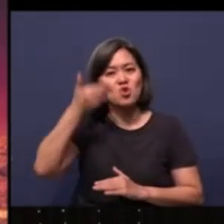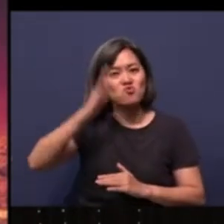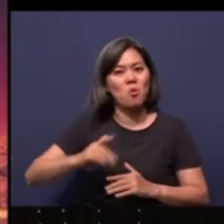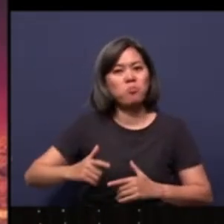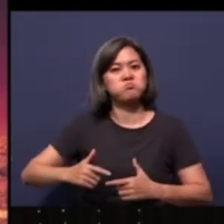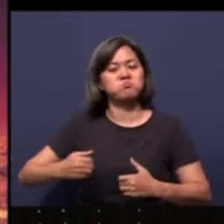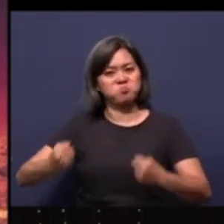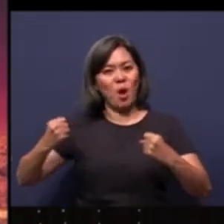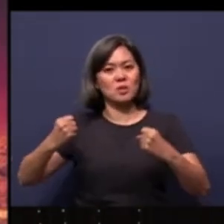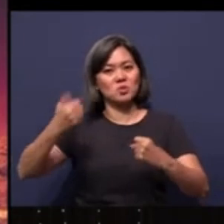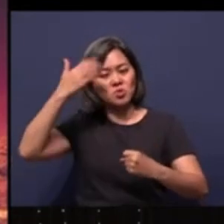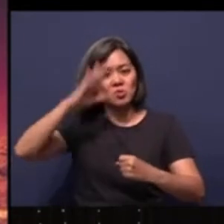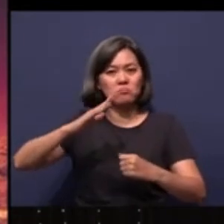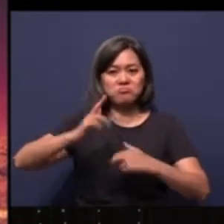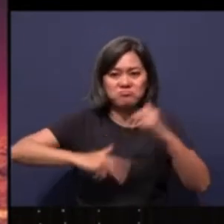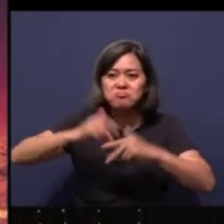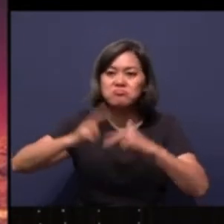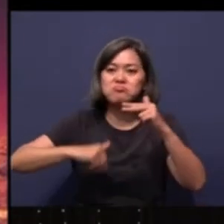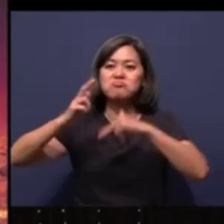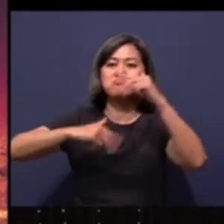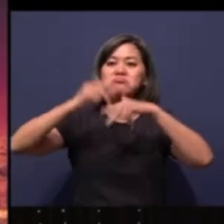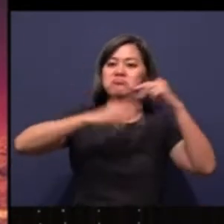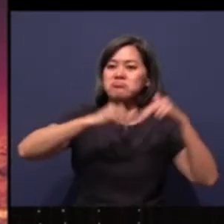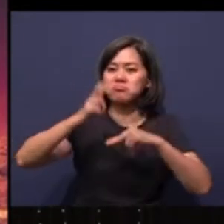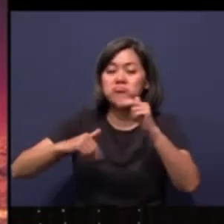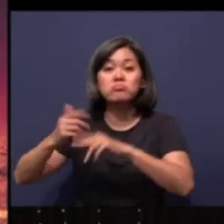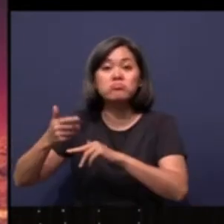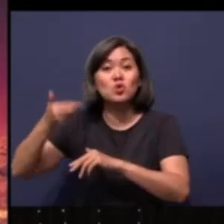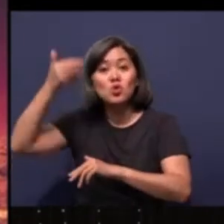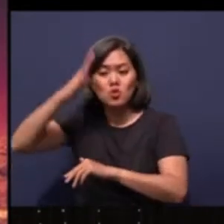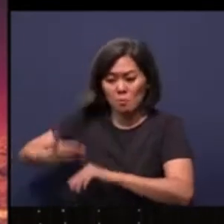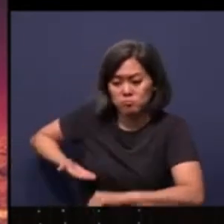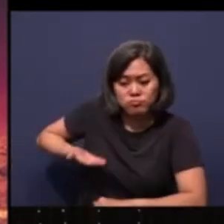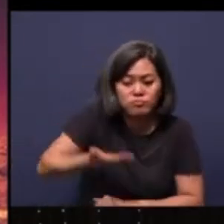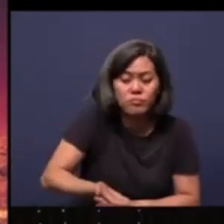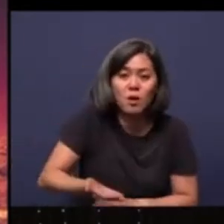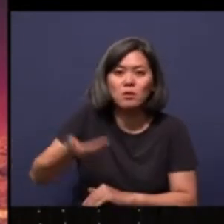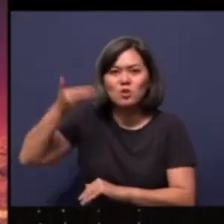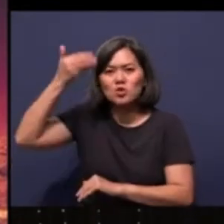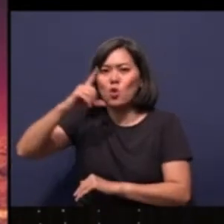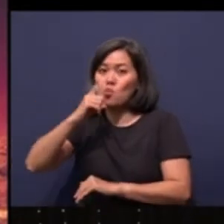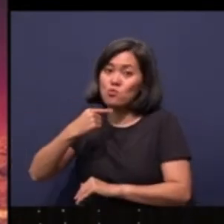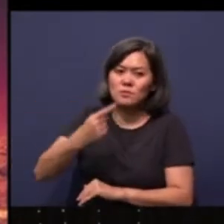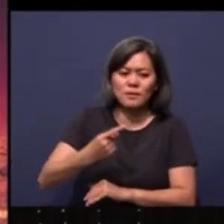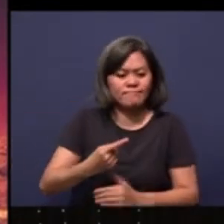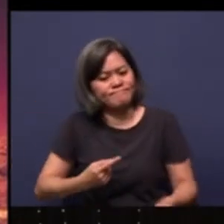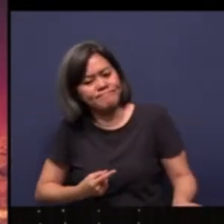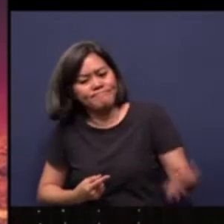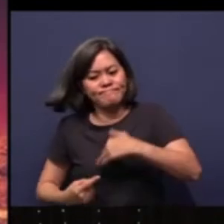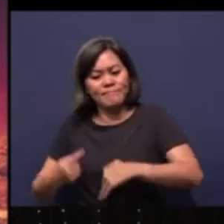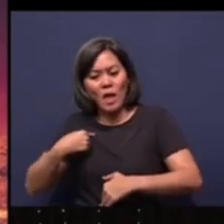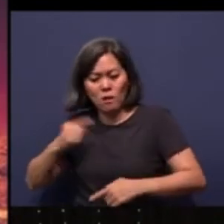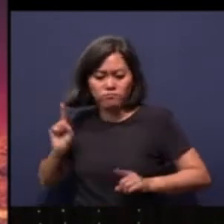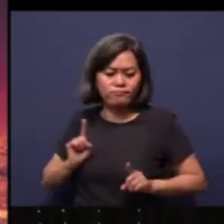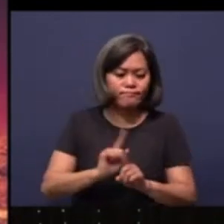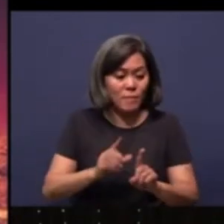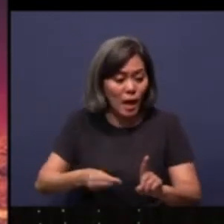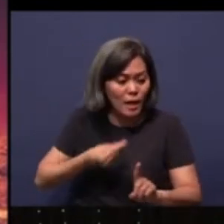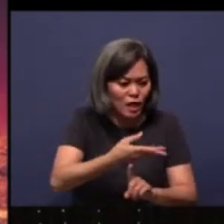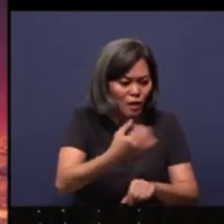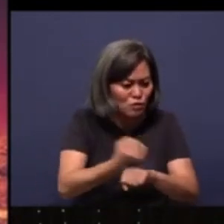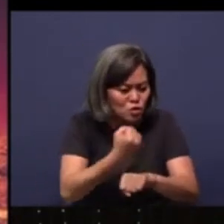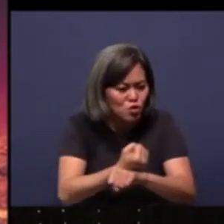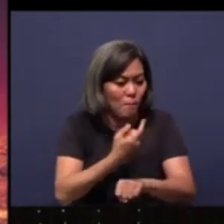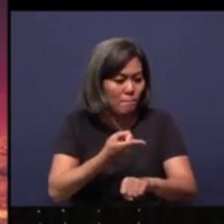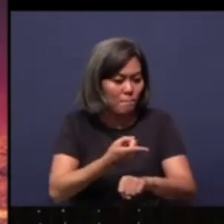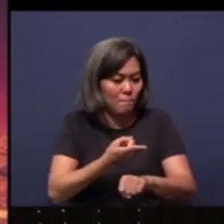the 24th day of the sixth month. It is God who provides. It is God who says, hey, I'm with you. I give you a task. I